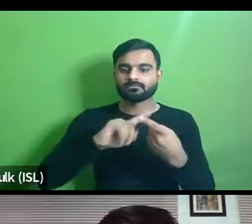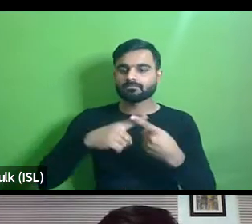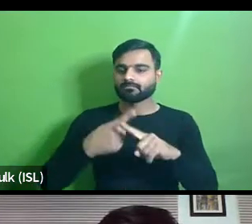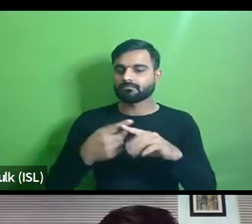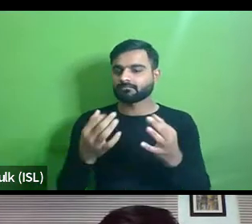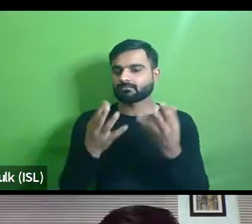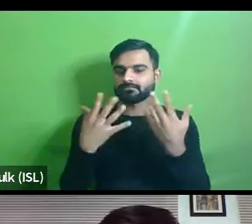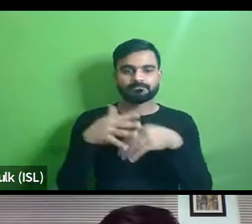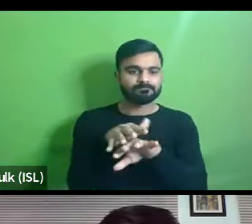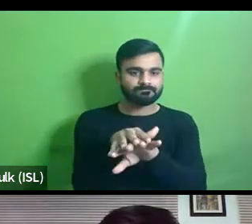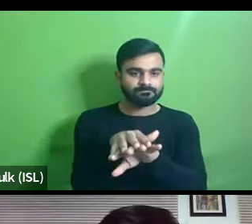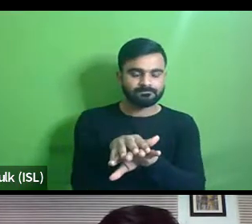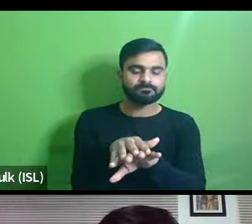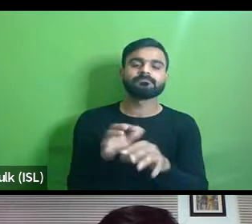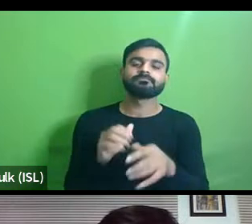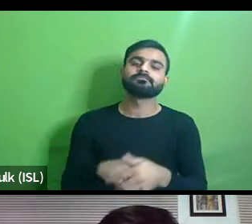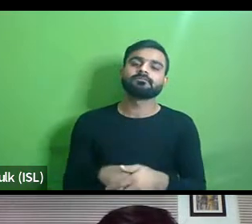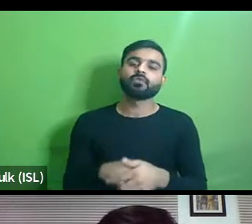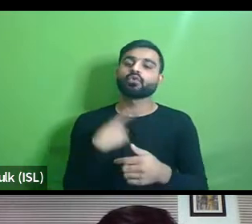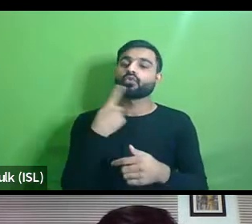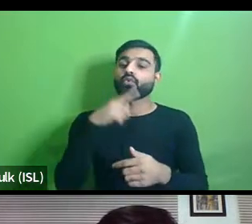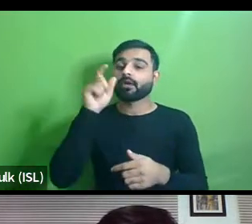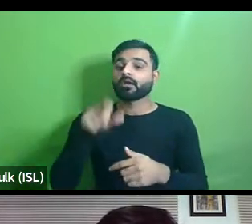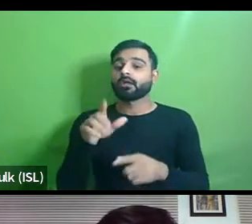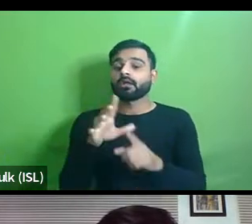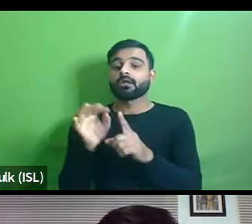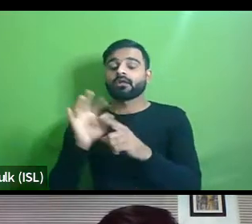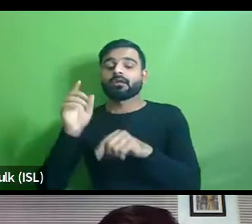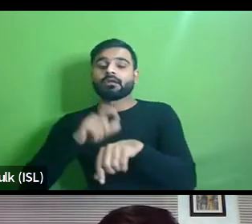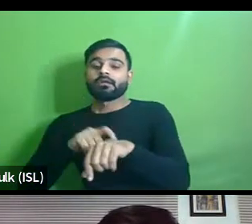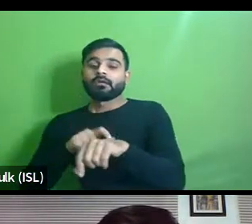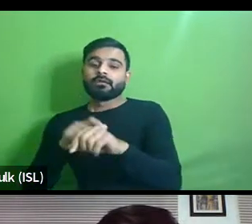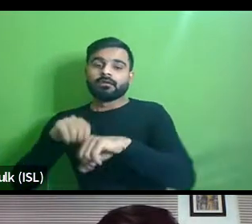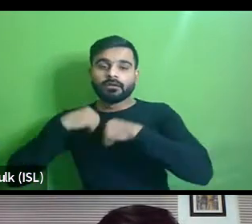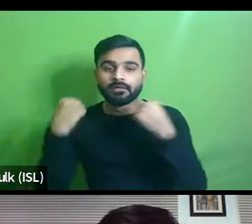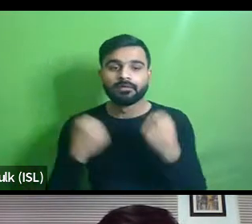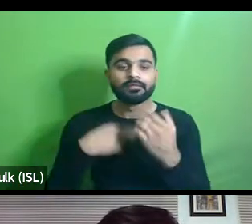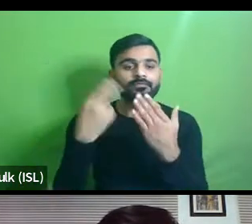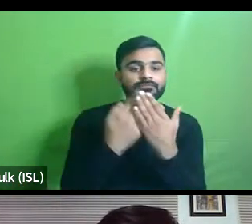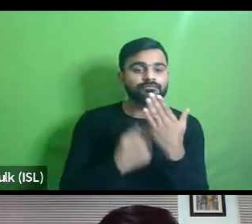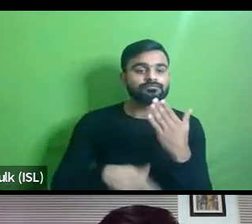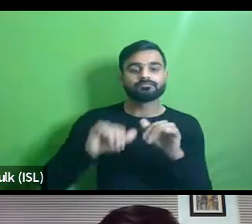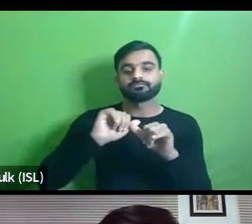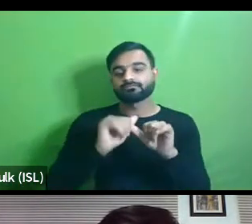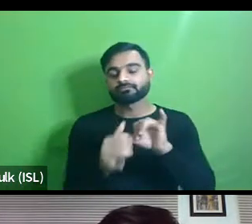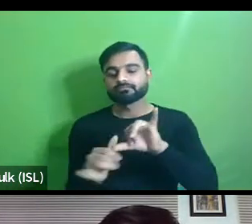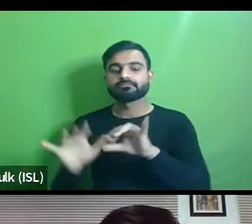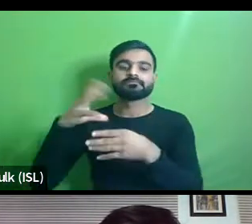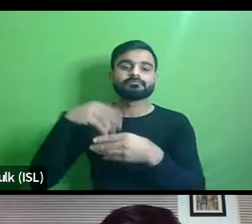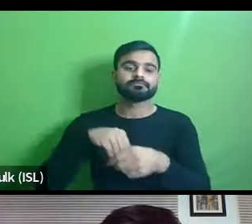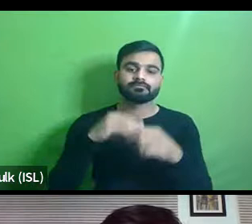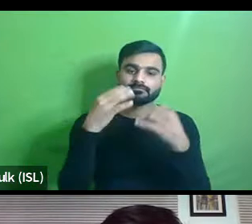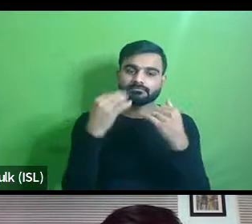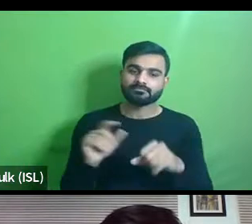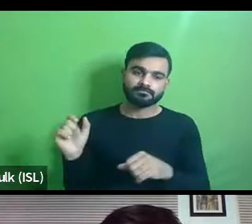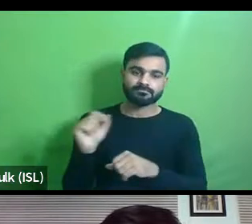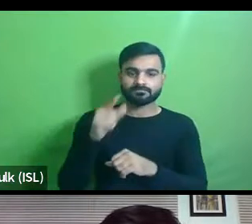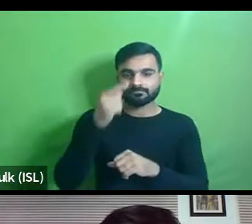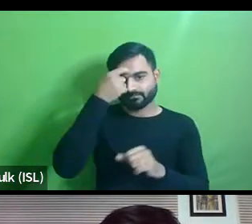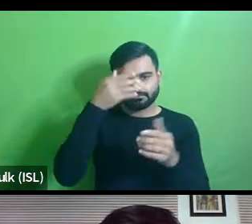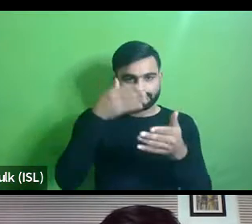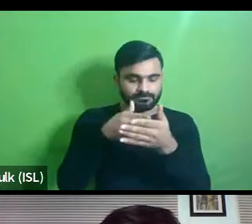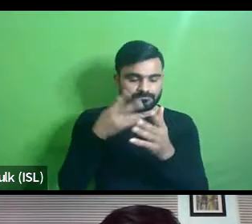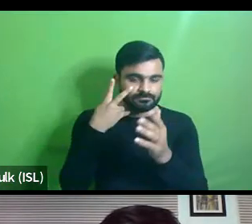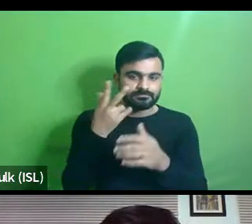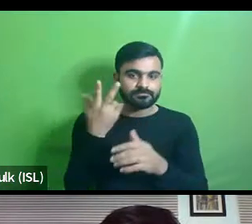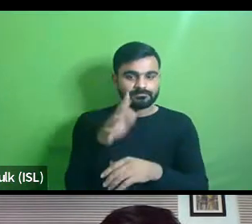uh so so what what kind of inclusive design features could be incorporated now the first problem that i see